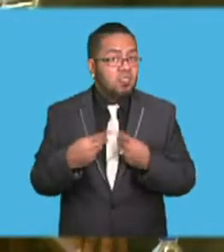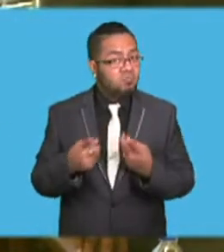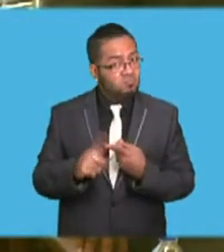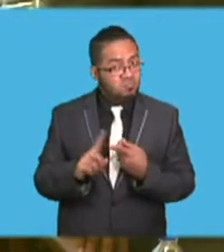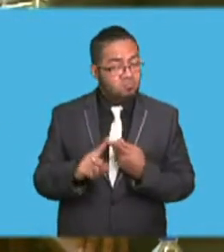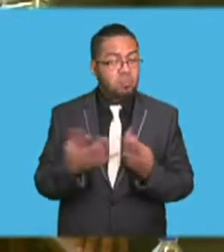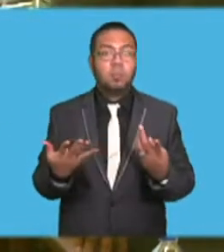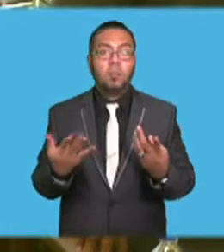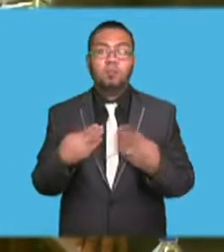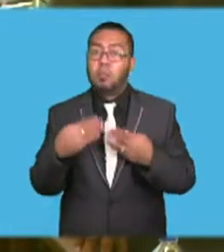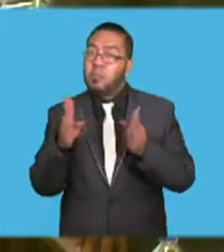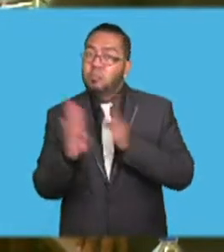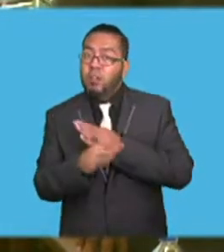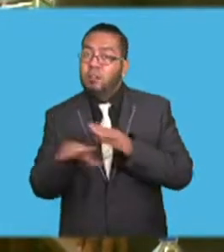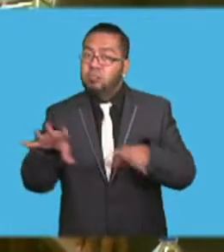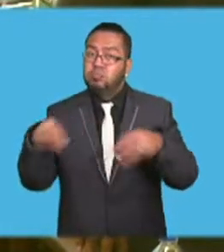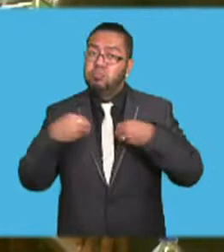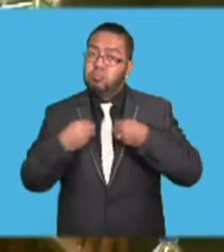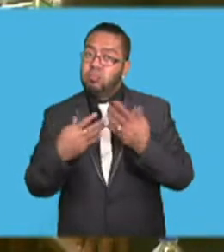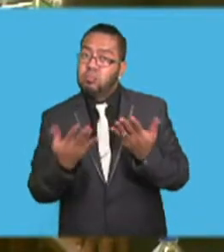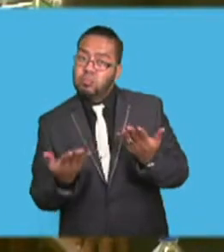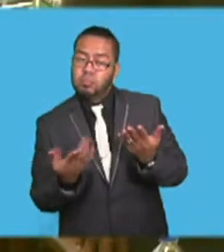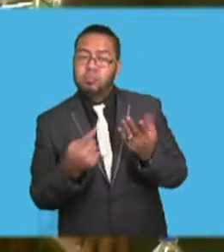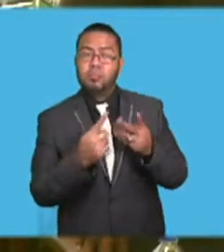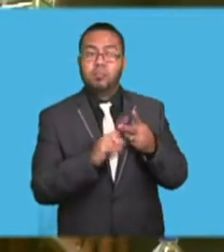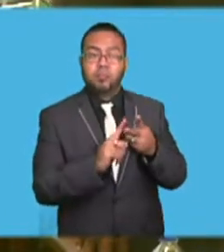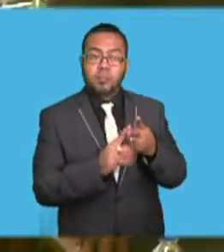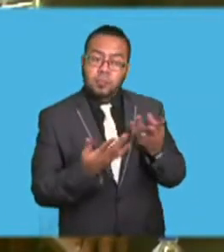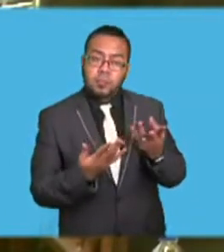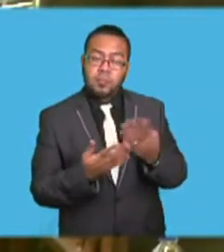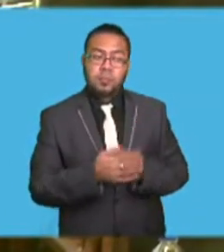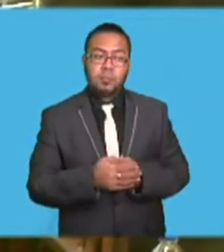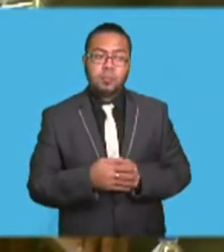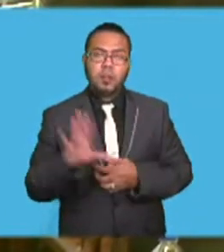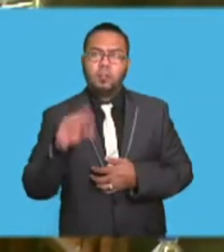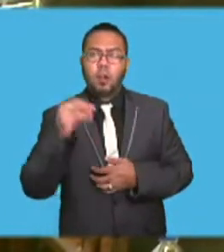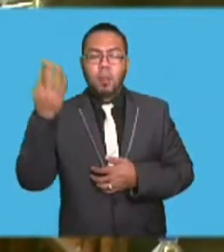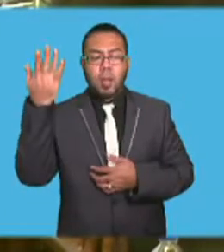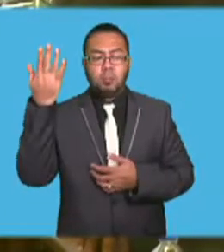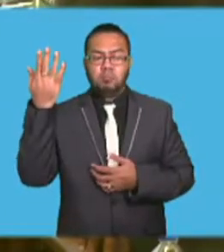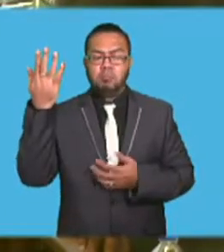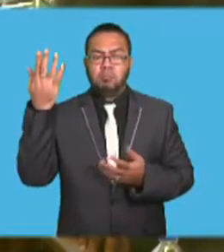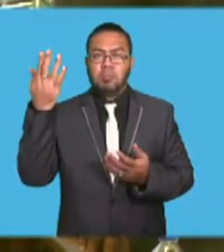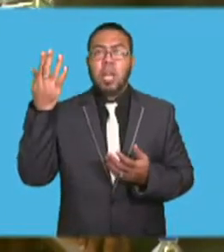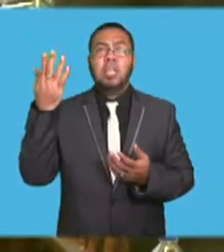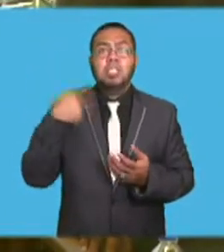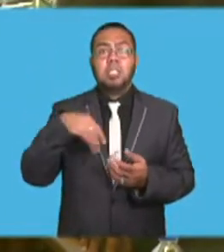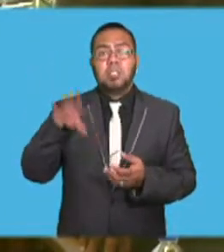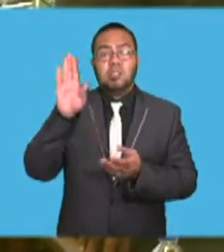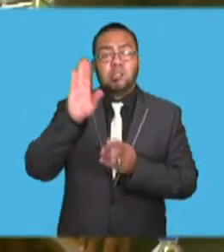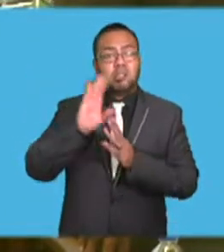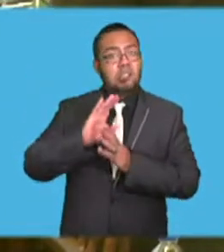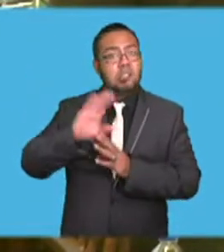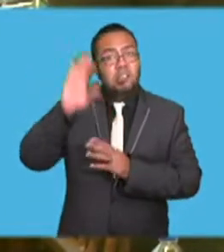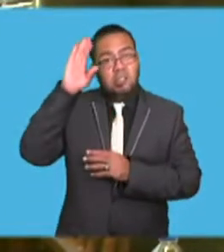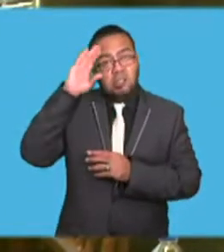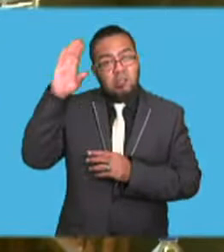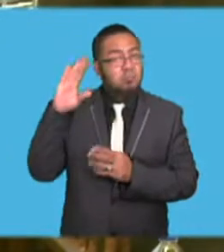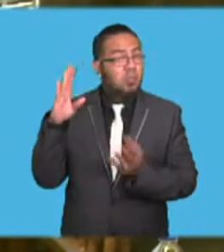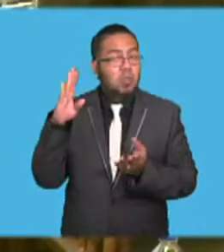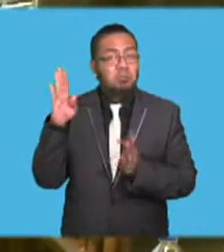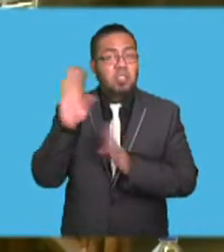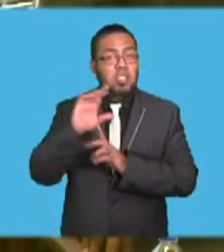cities and towns, the various